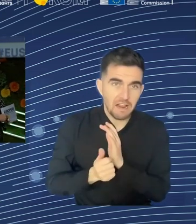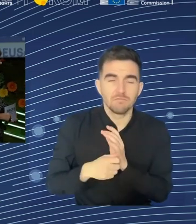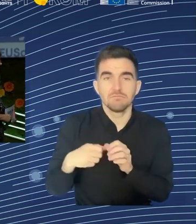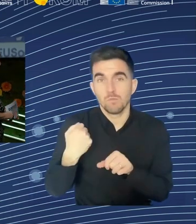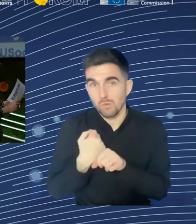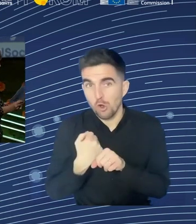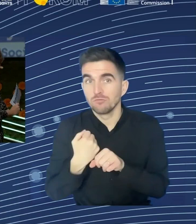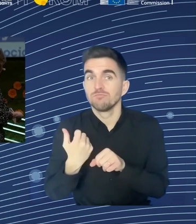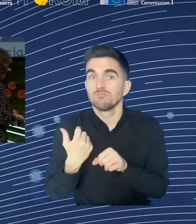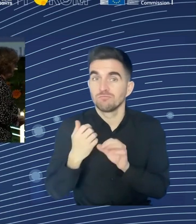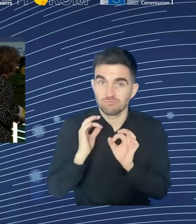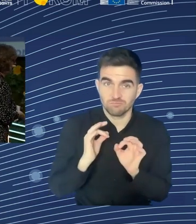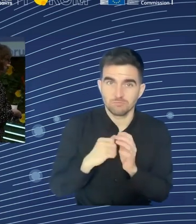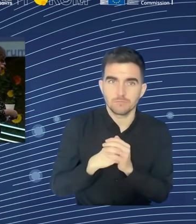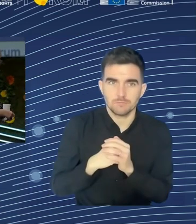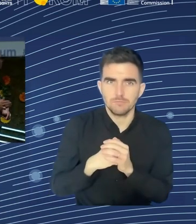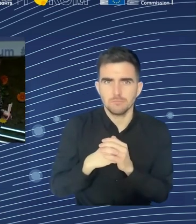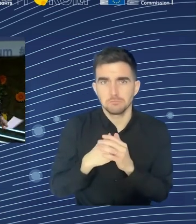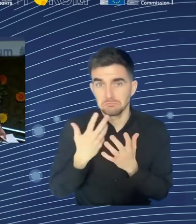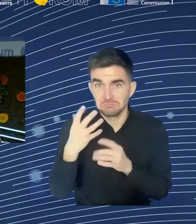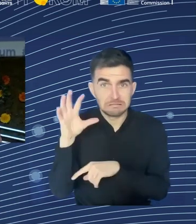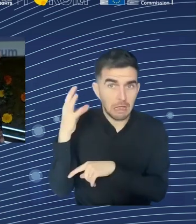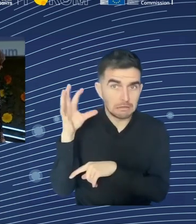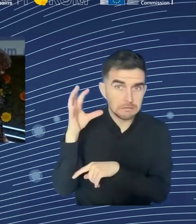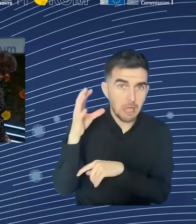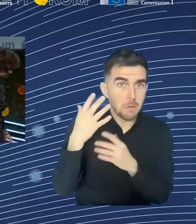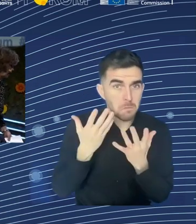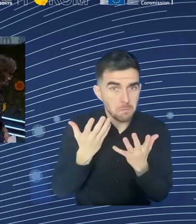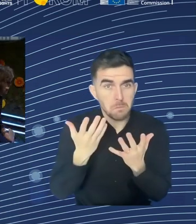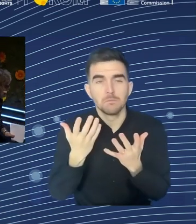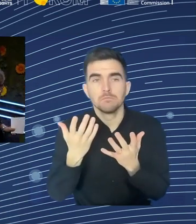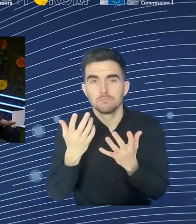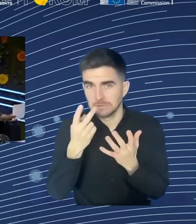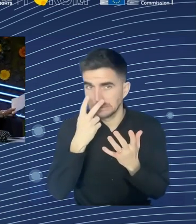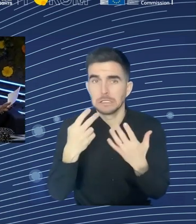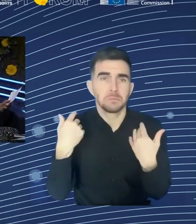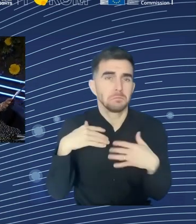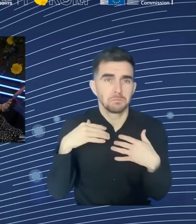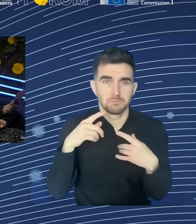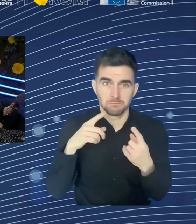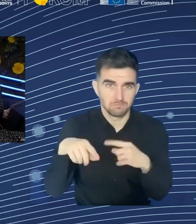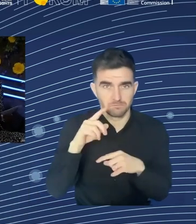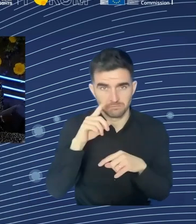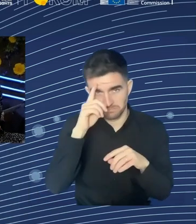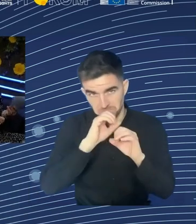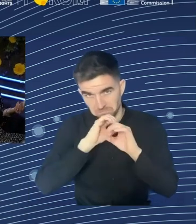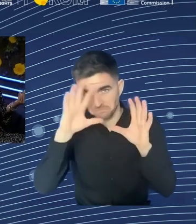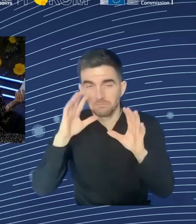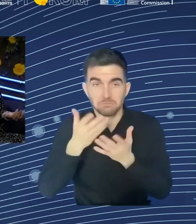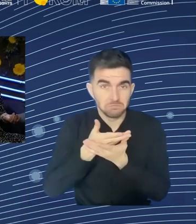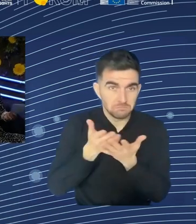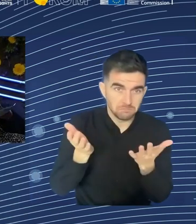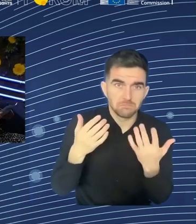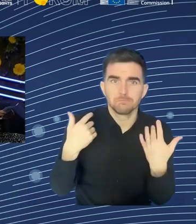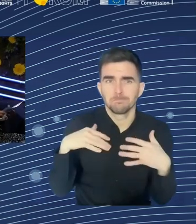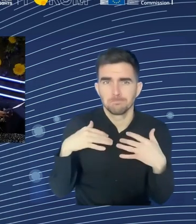to actually maybe highlight those results in their various comments. And to do so, I'd like to